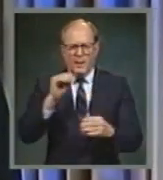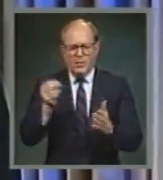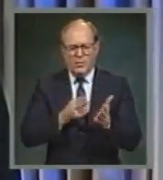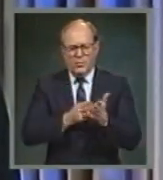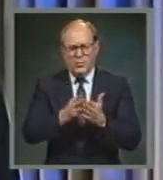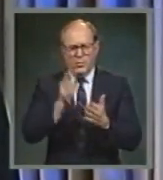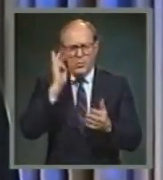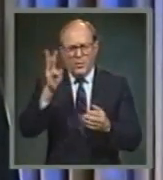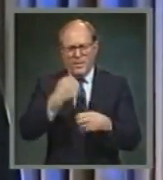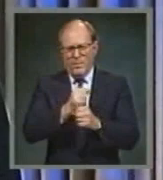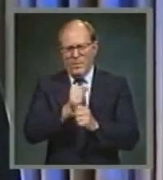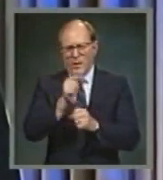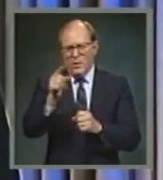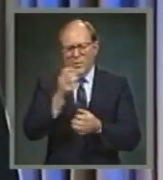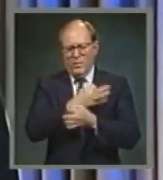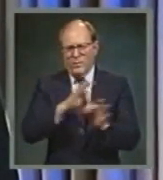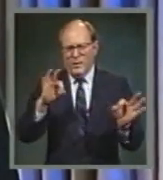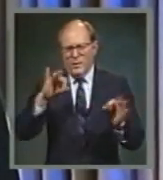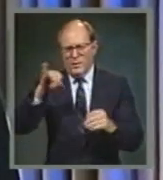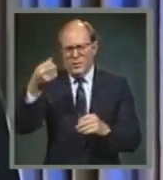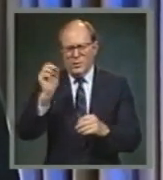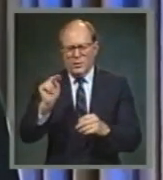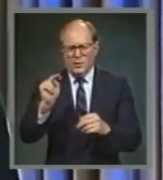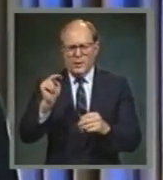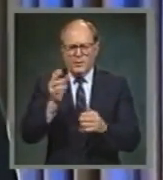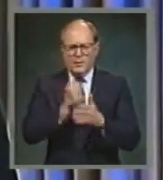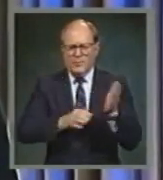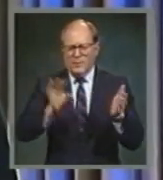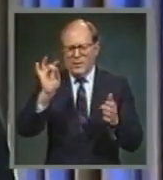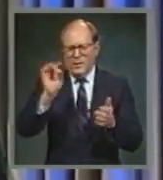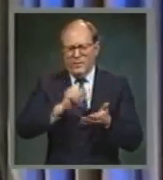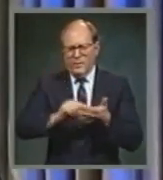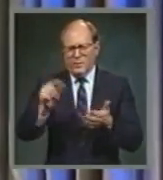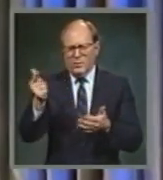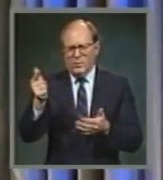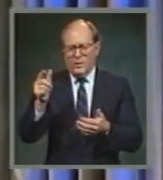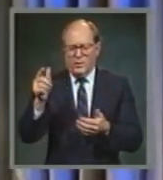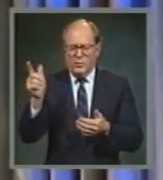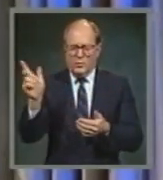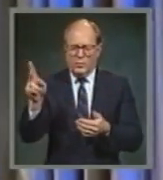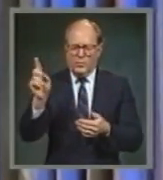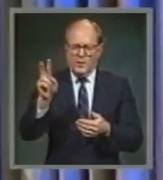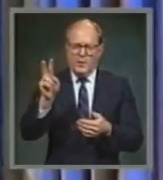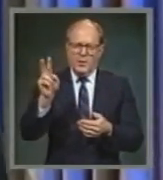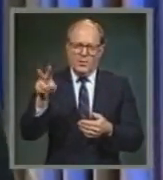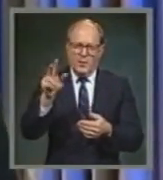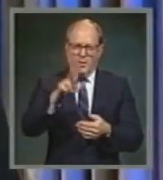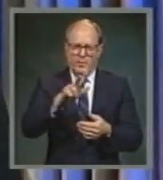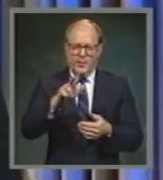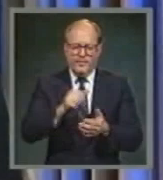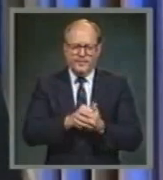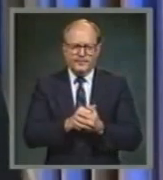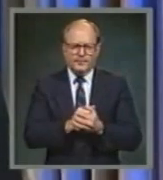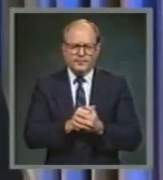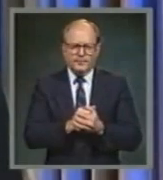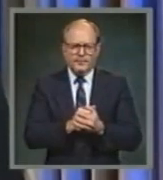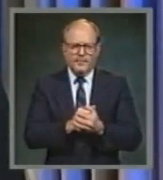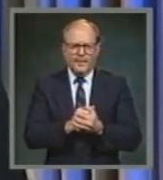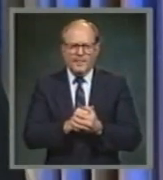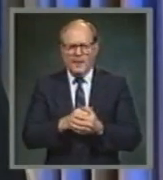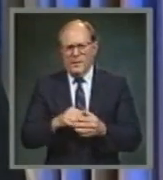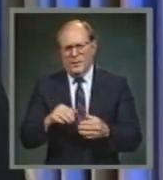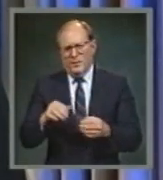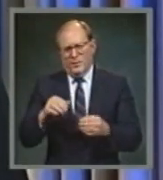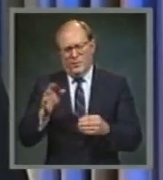John 8, verses 23 and 24. Well, the question is that of the old hymn, Who will follow